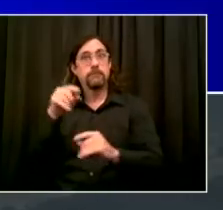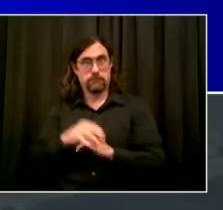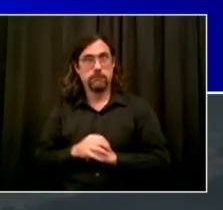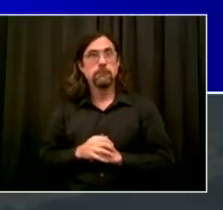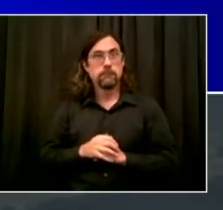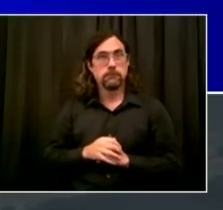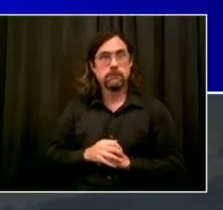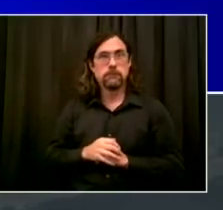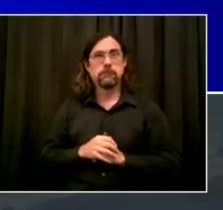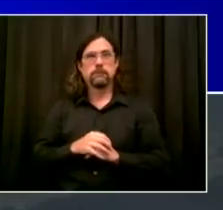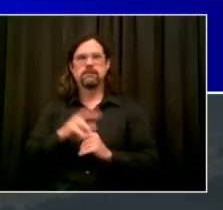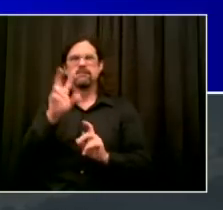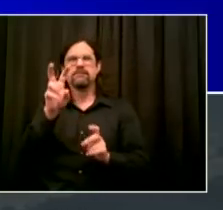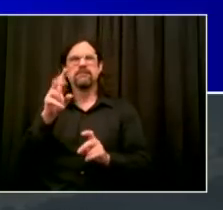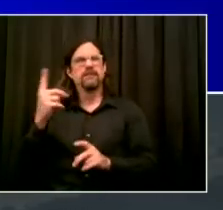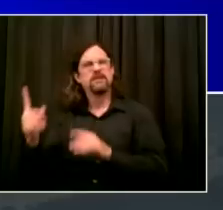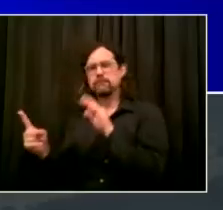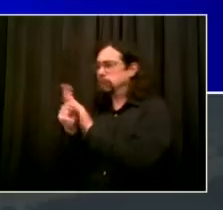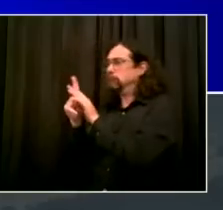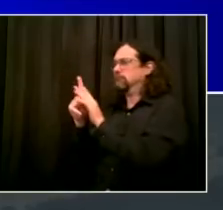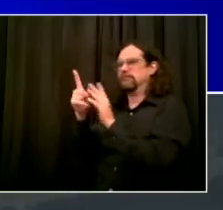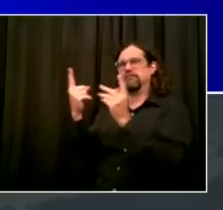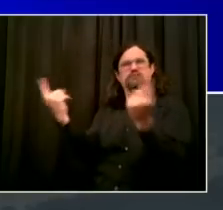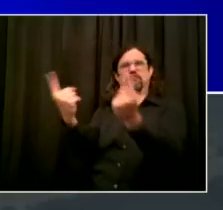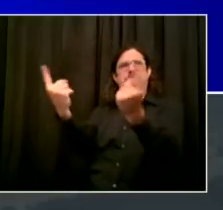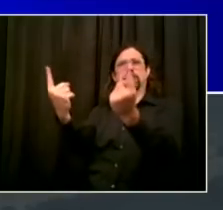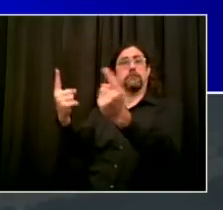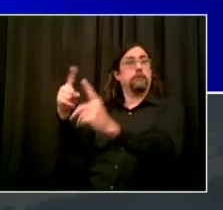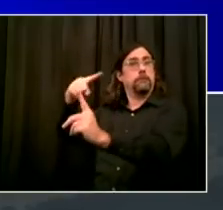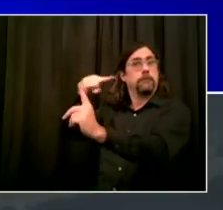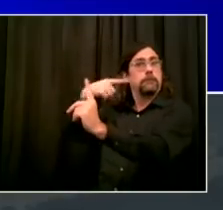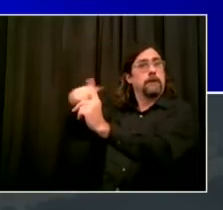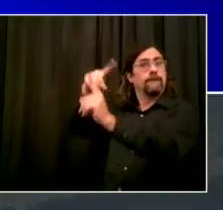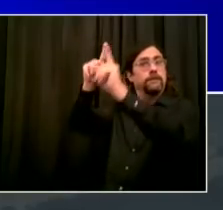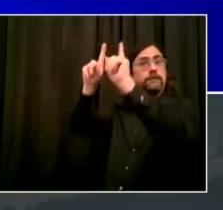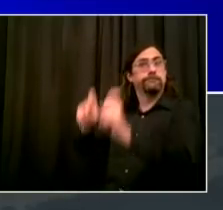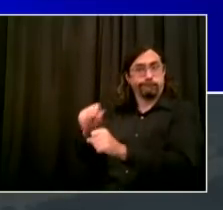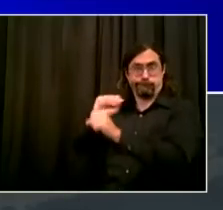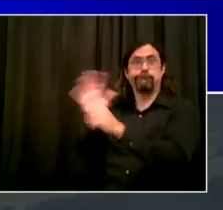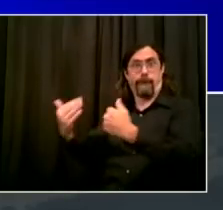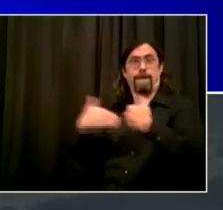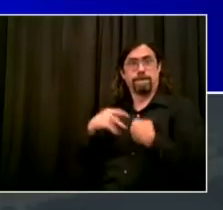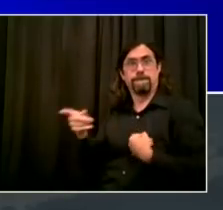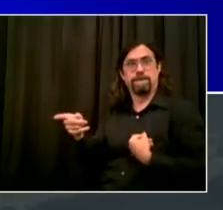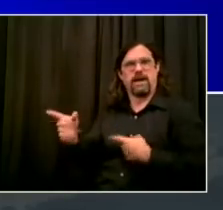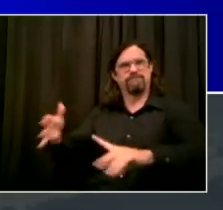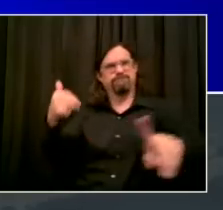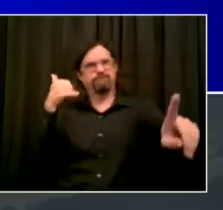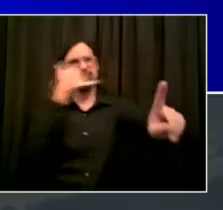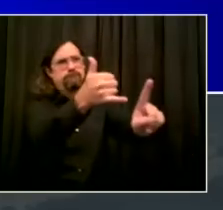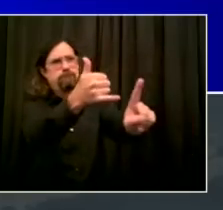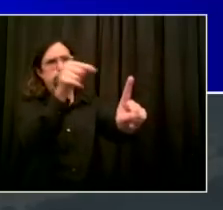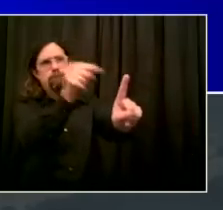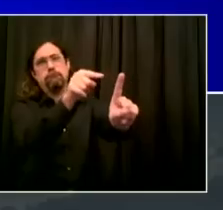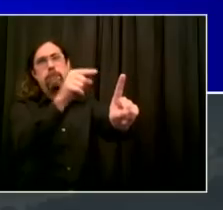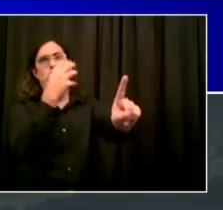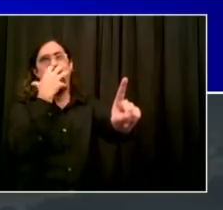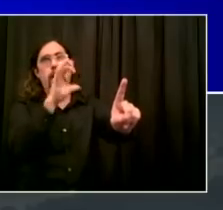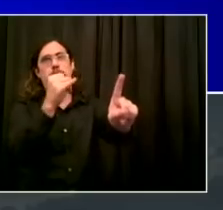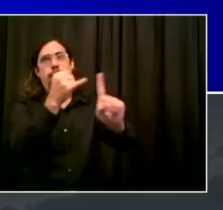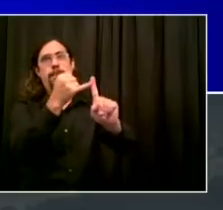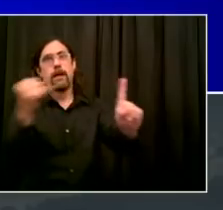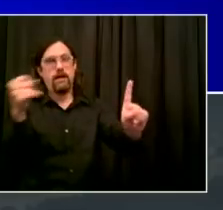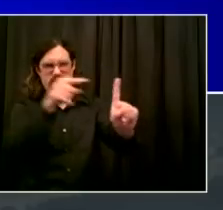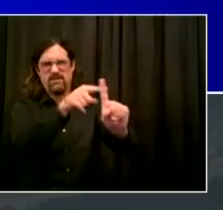rapid response. Each and every test result where there's a need for action, it will go right to the central command